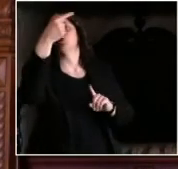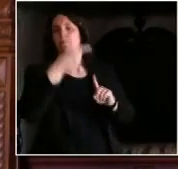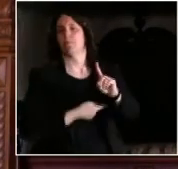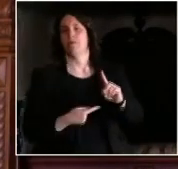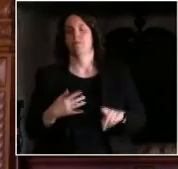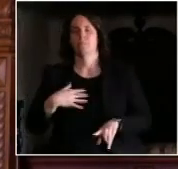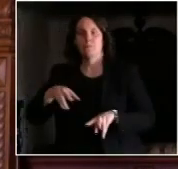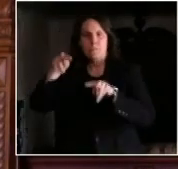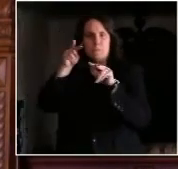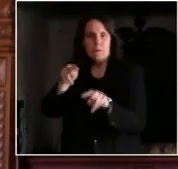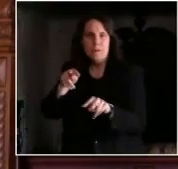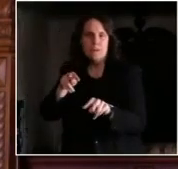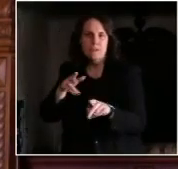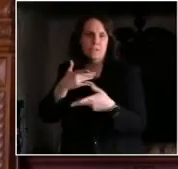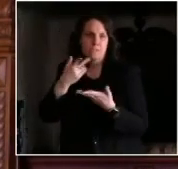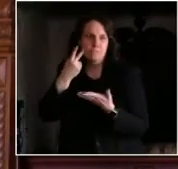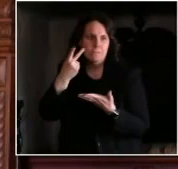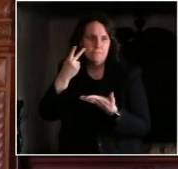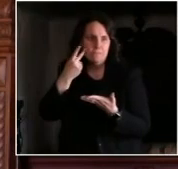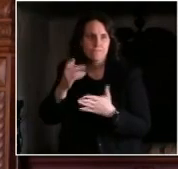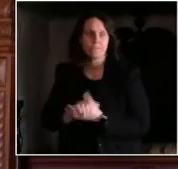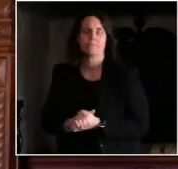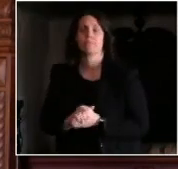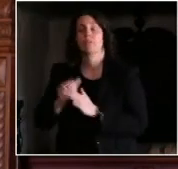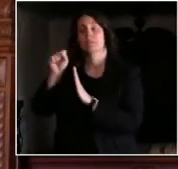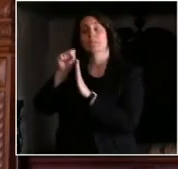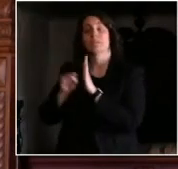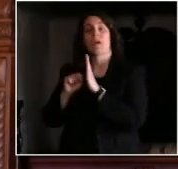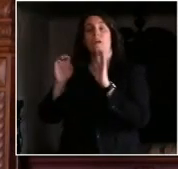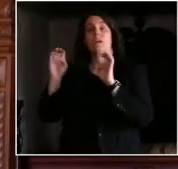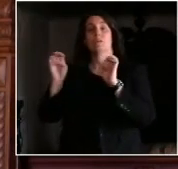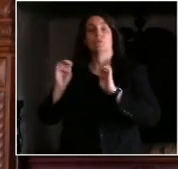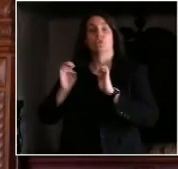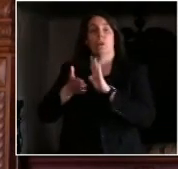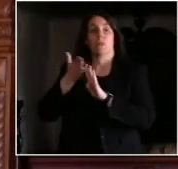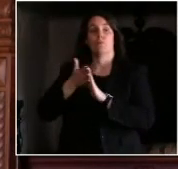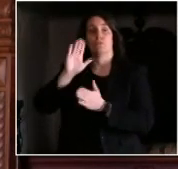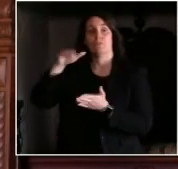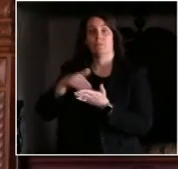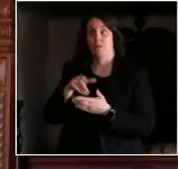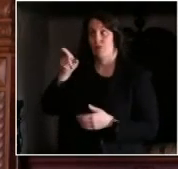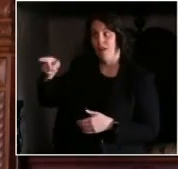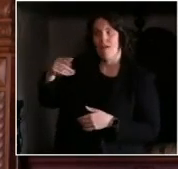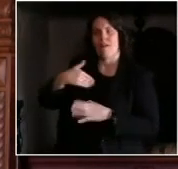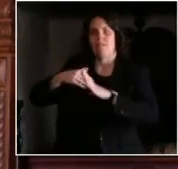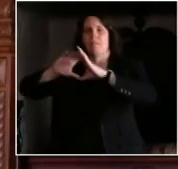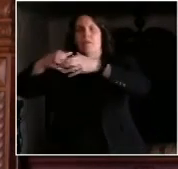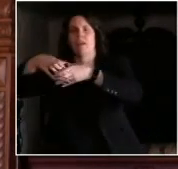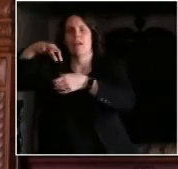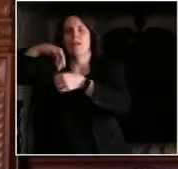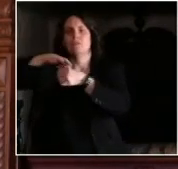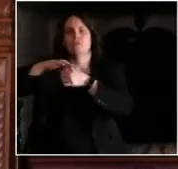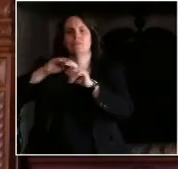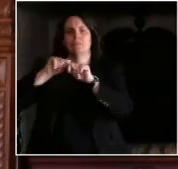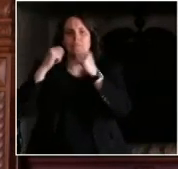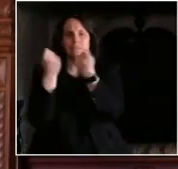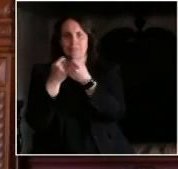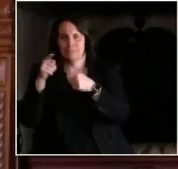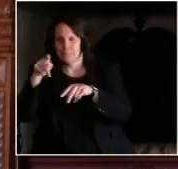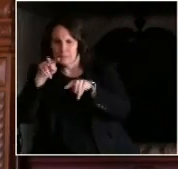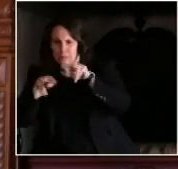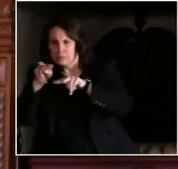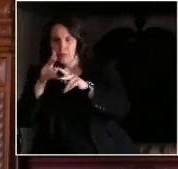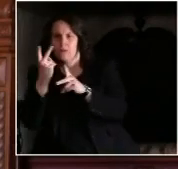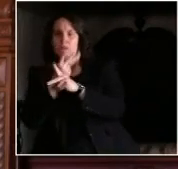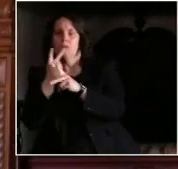Emergency Operations Center is working with the Wisconsin Elections Commission in order to provide supplies, provide PPE, and other resources, and folks have had a lot